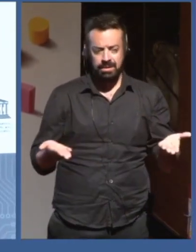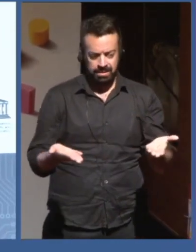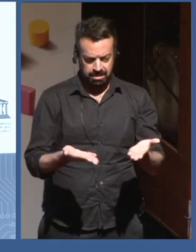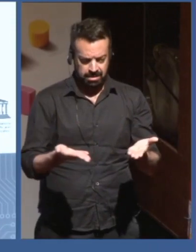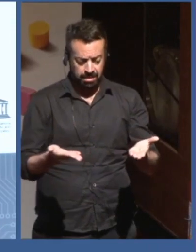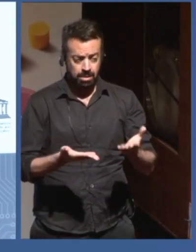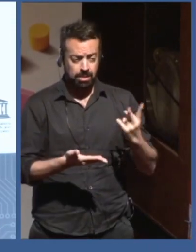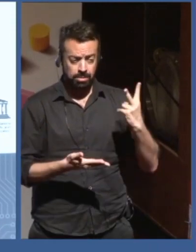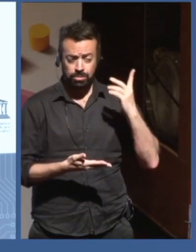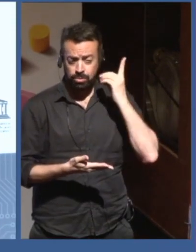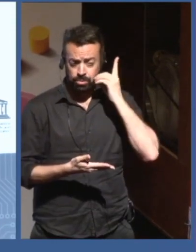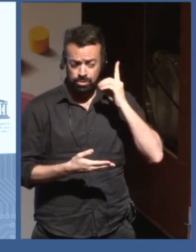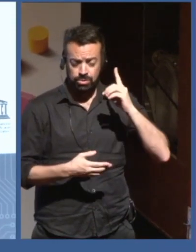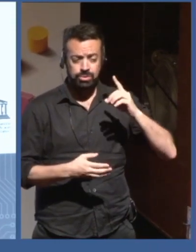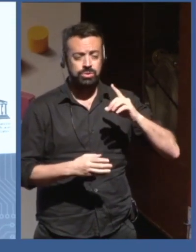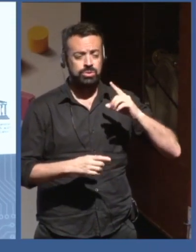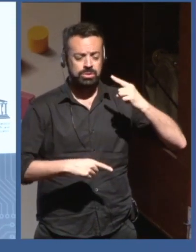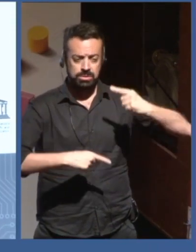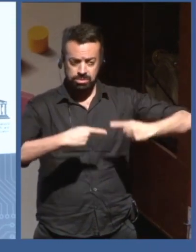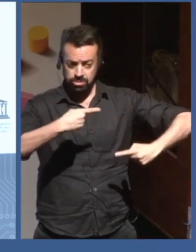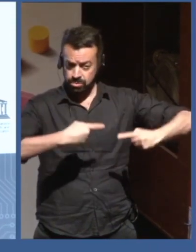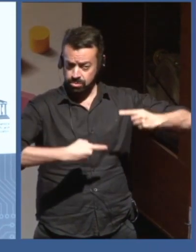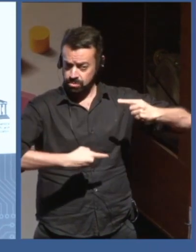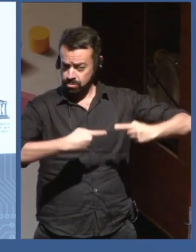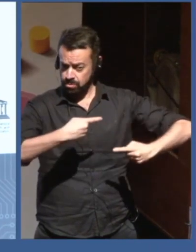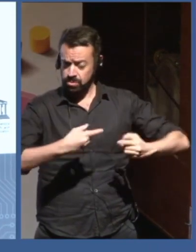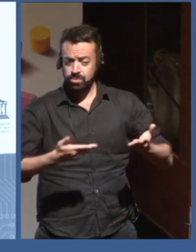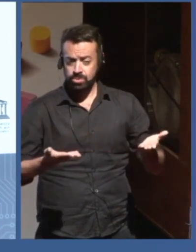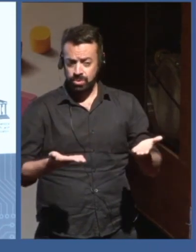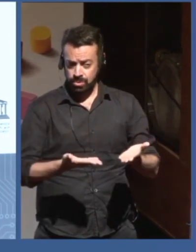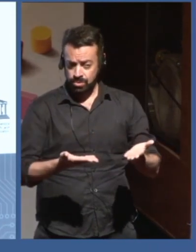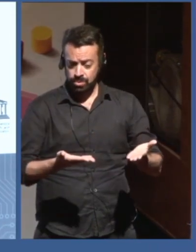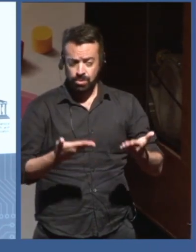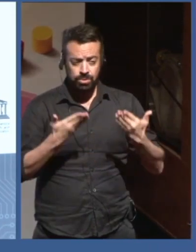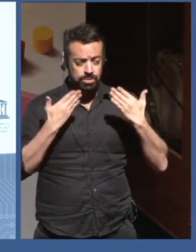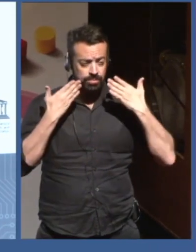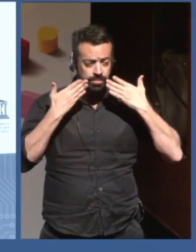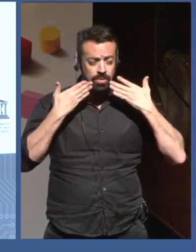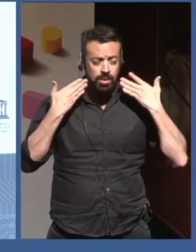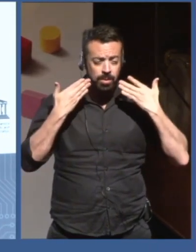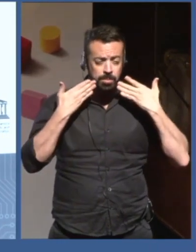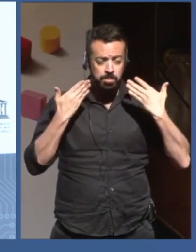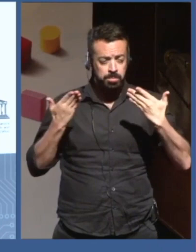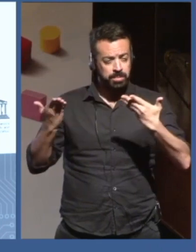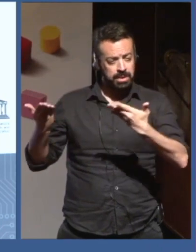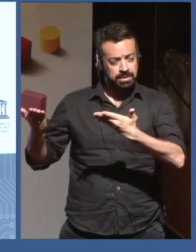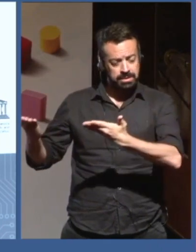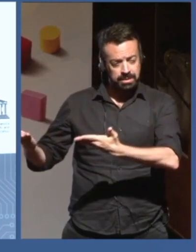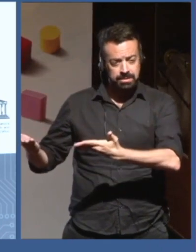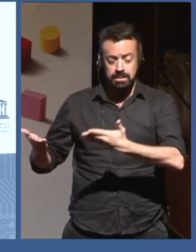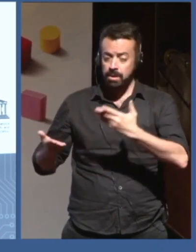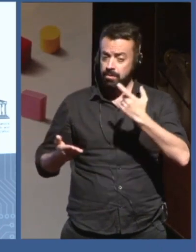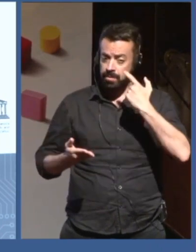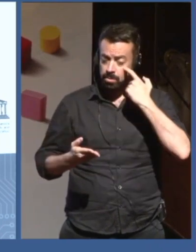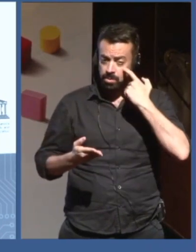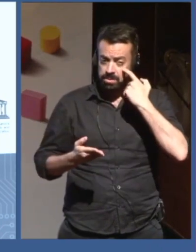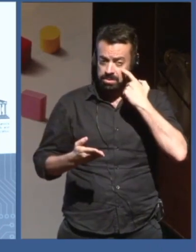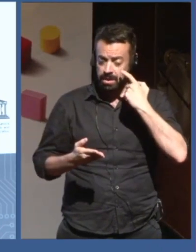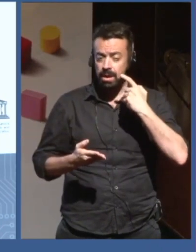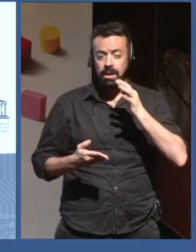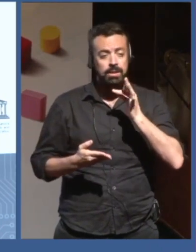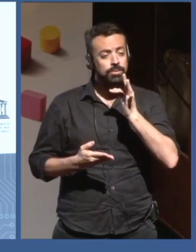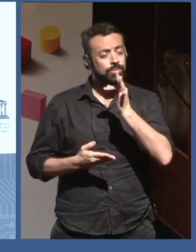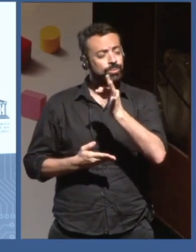and presentations by hopefully a presentation that will give you some perspectives and so like, you know, food for thoughts. Obviously,